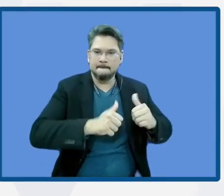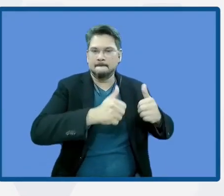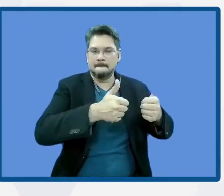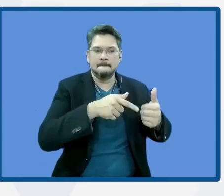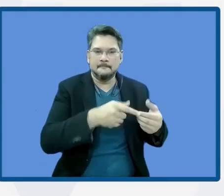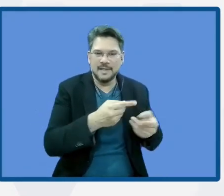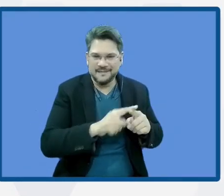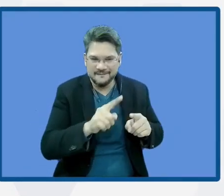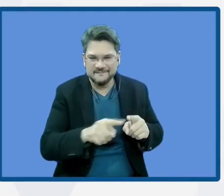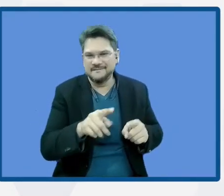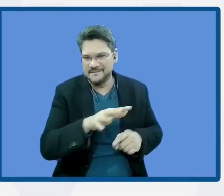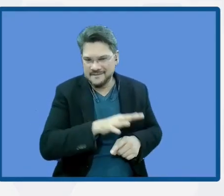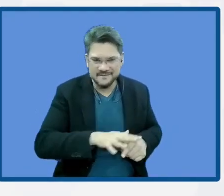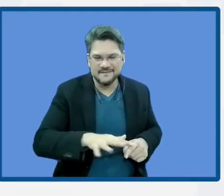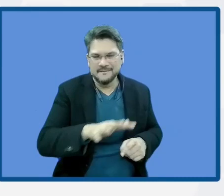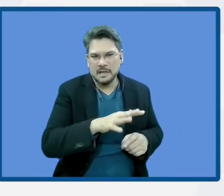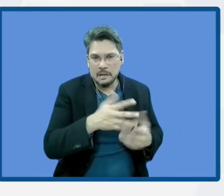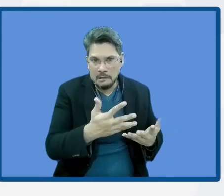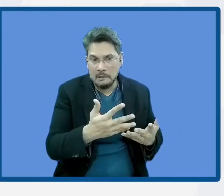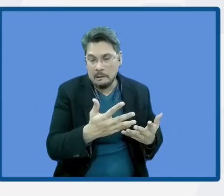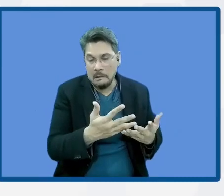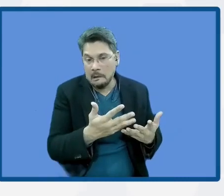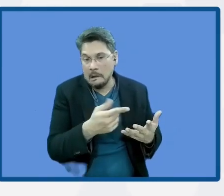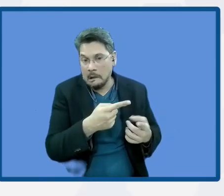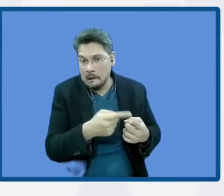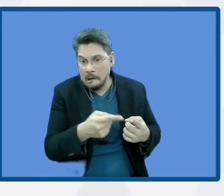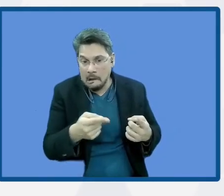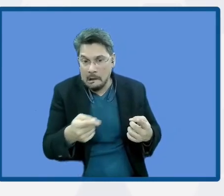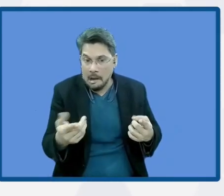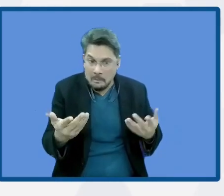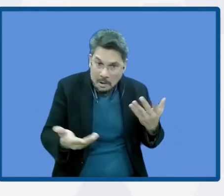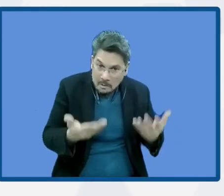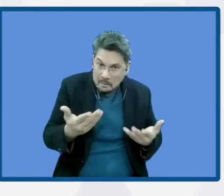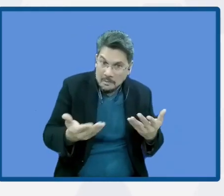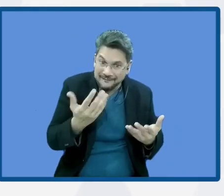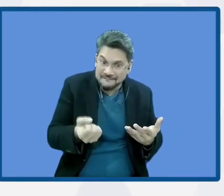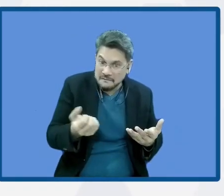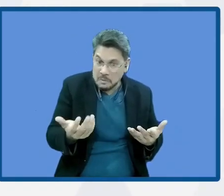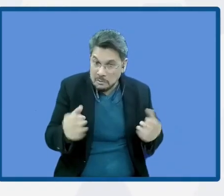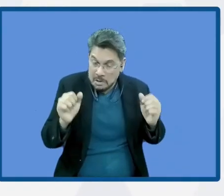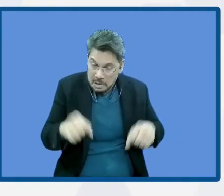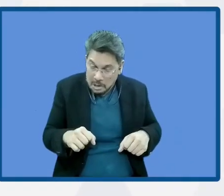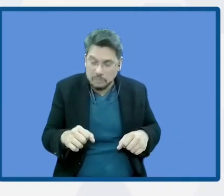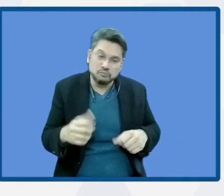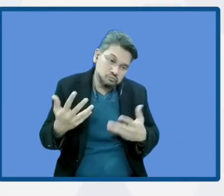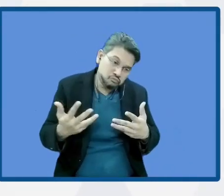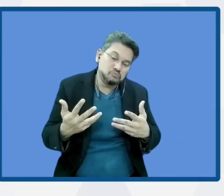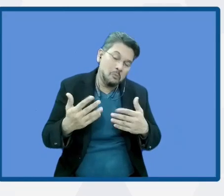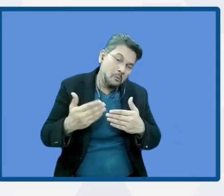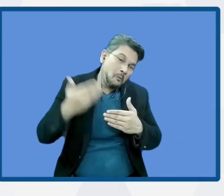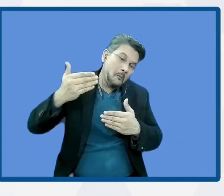possibilities that we could have, and we will be in the long run, and we can contribute to the reduction of